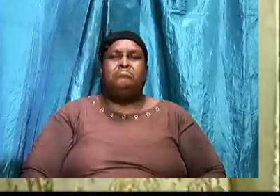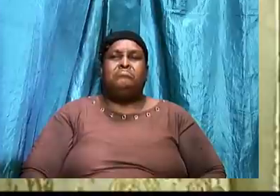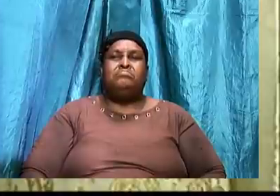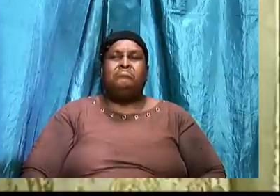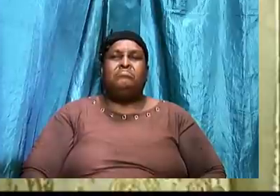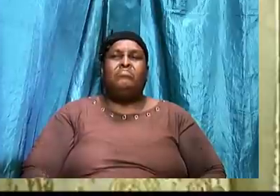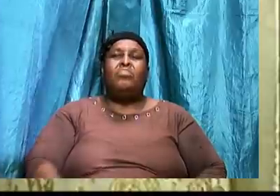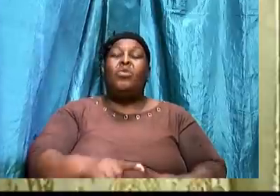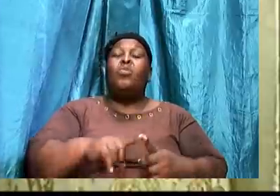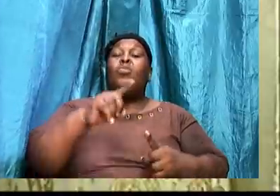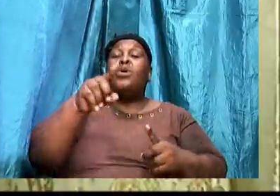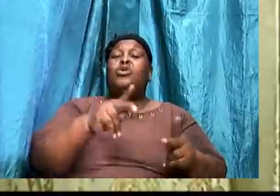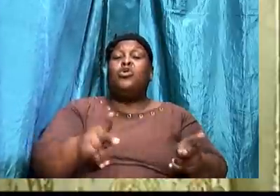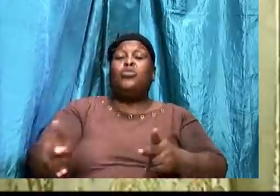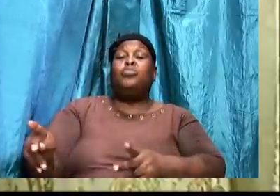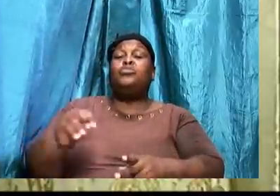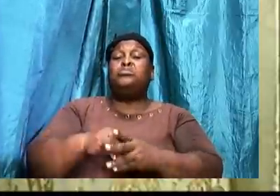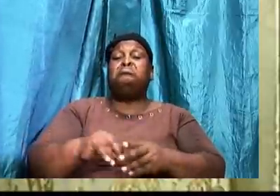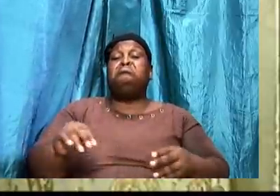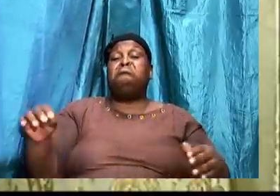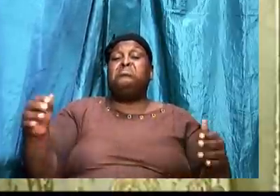When you put it in a balance.